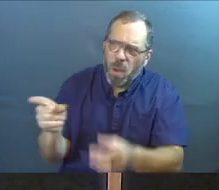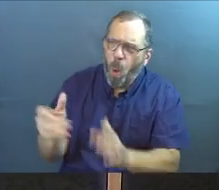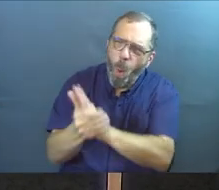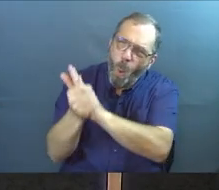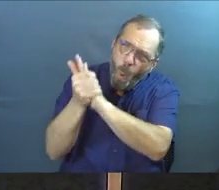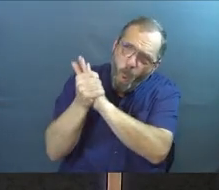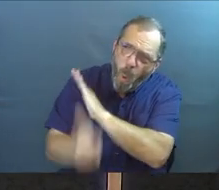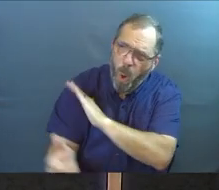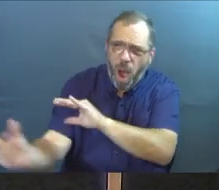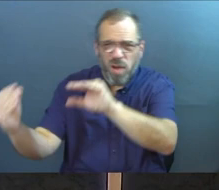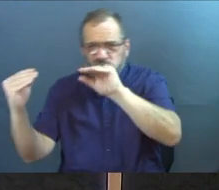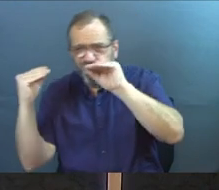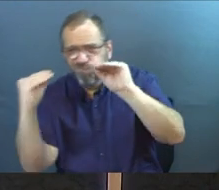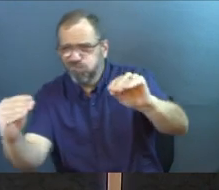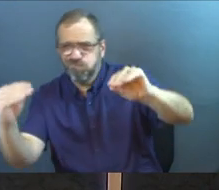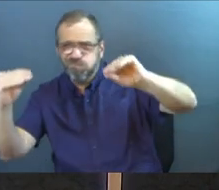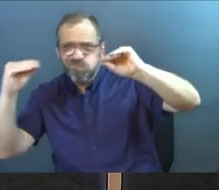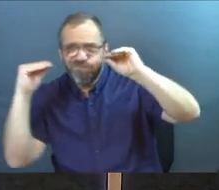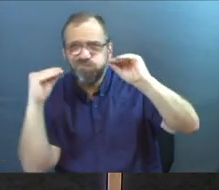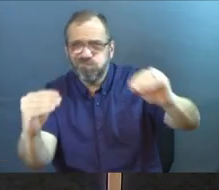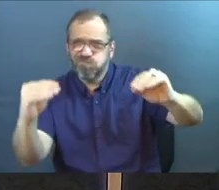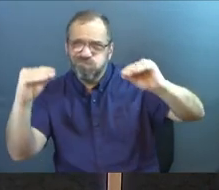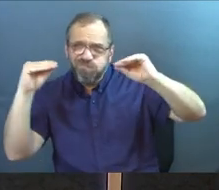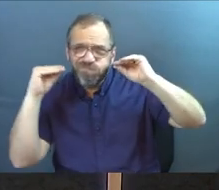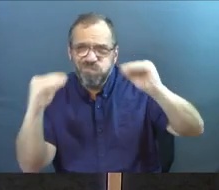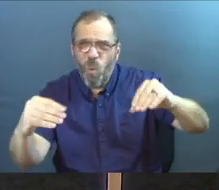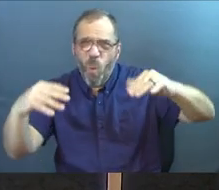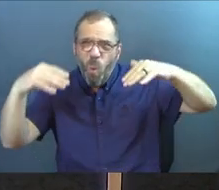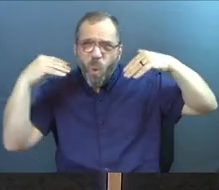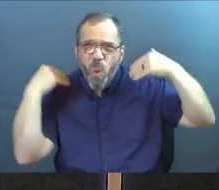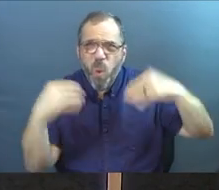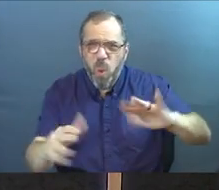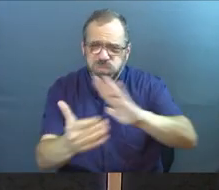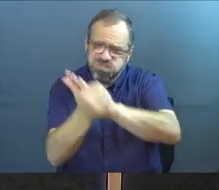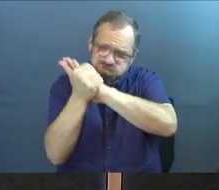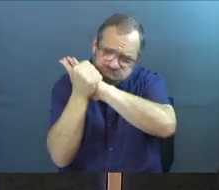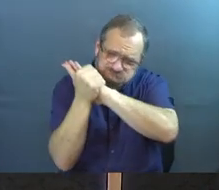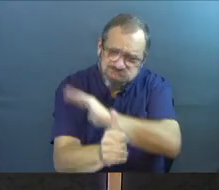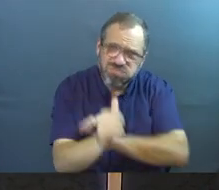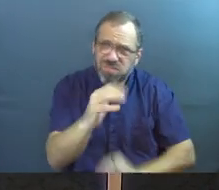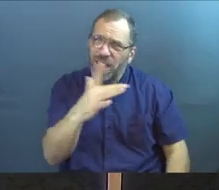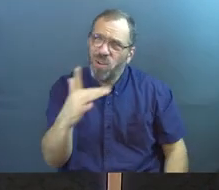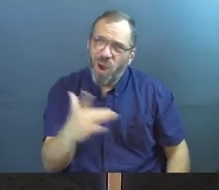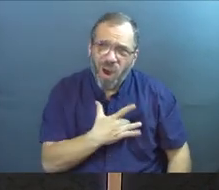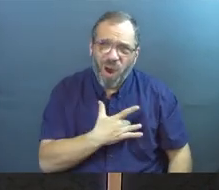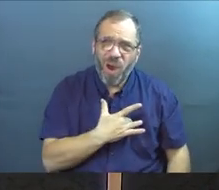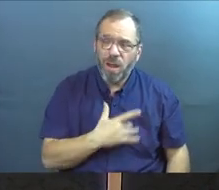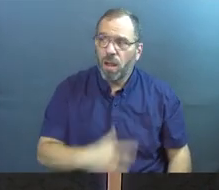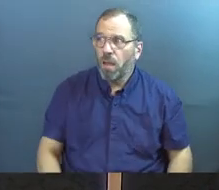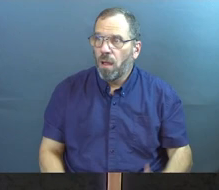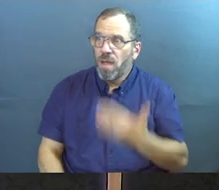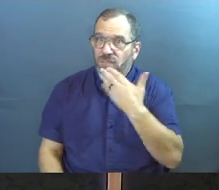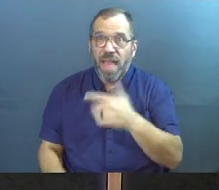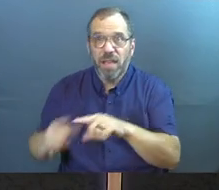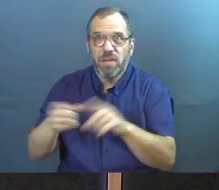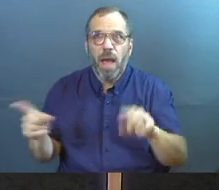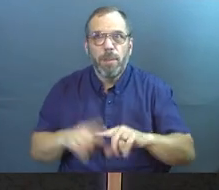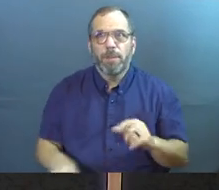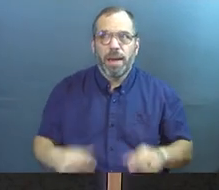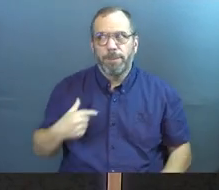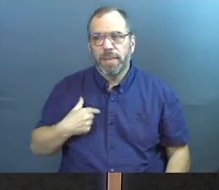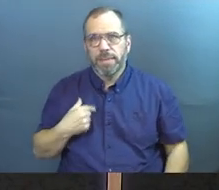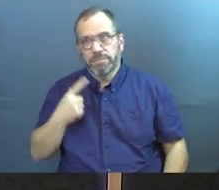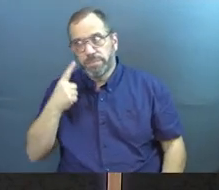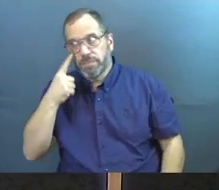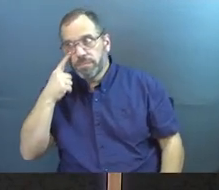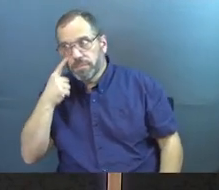And they were back there teaching our kids with amazing skill and heart, and I'm so thankful for them. But I had to see